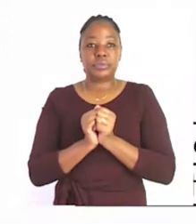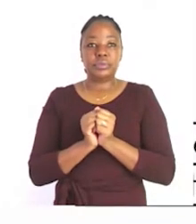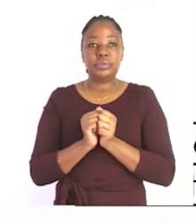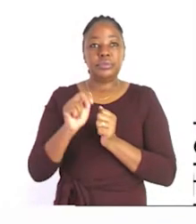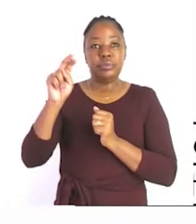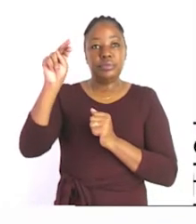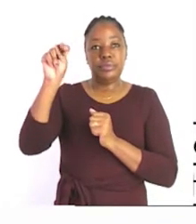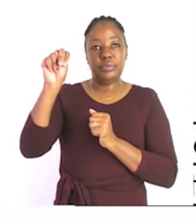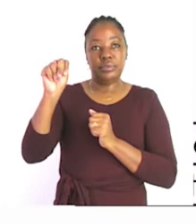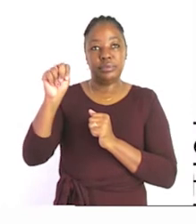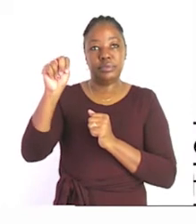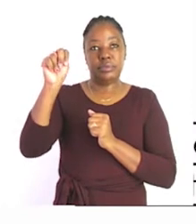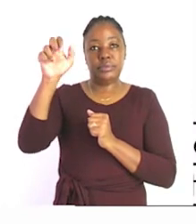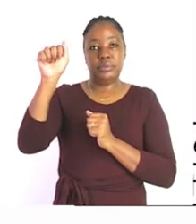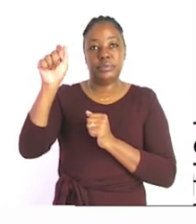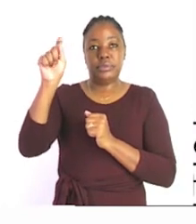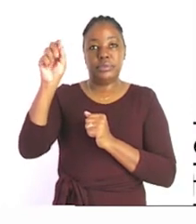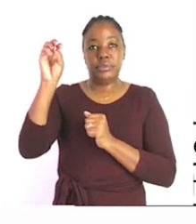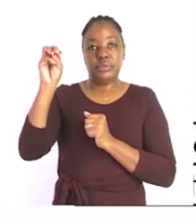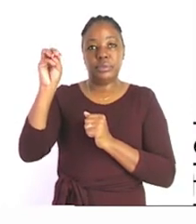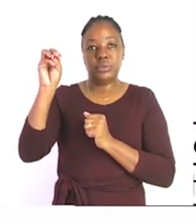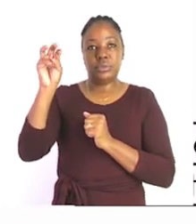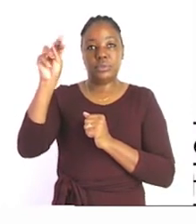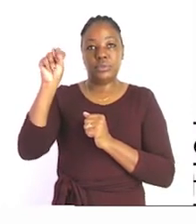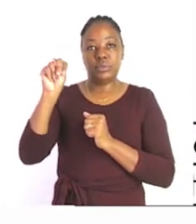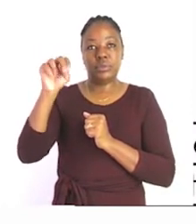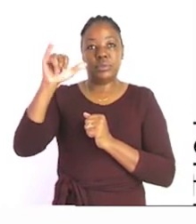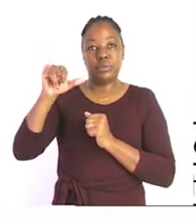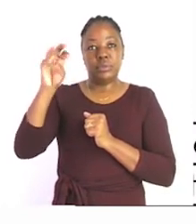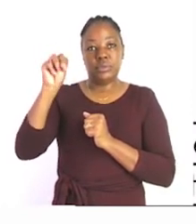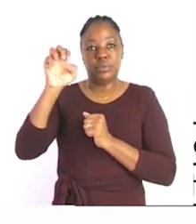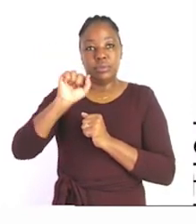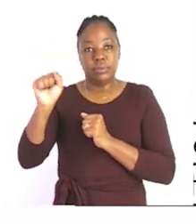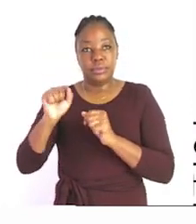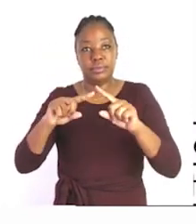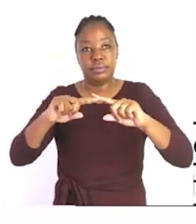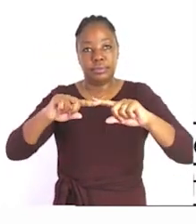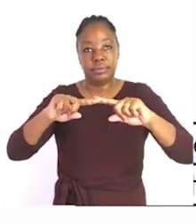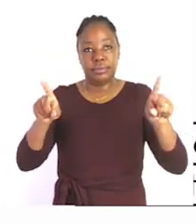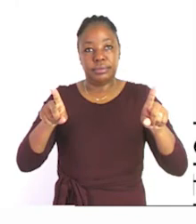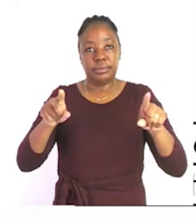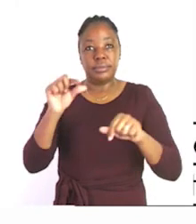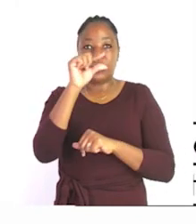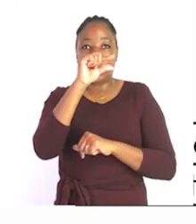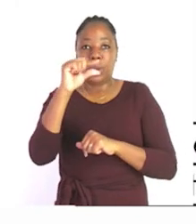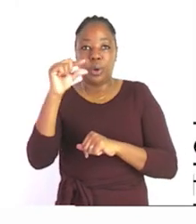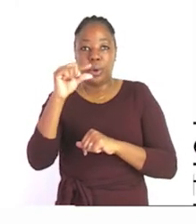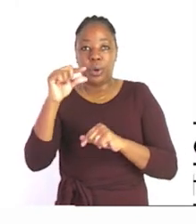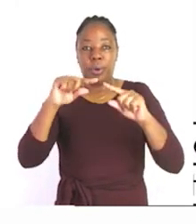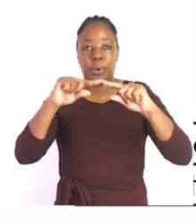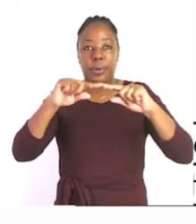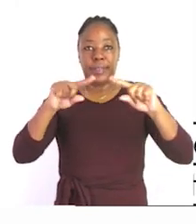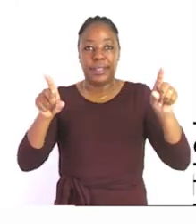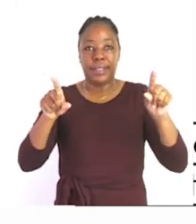remember an antonym is a word that is the opposite of another word if you look